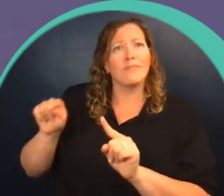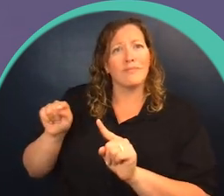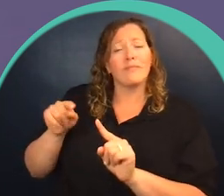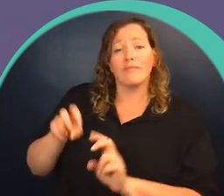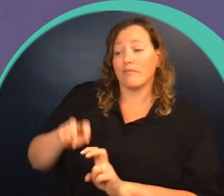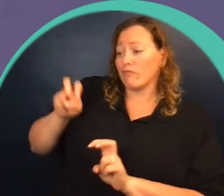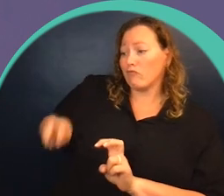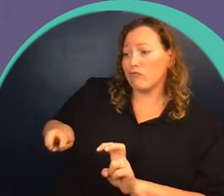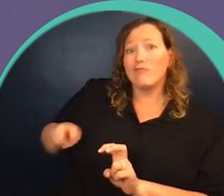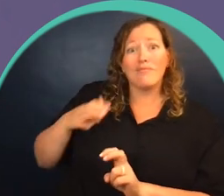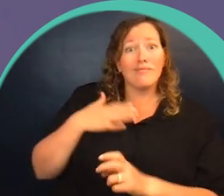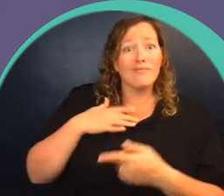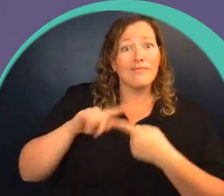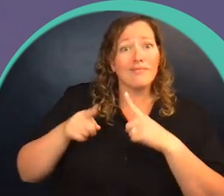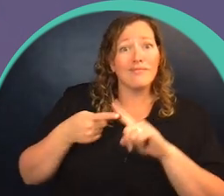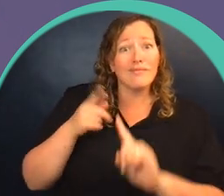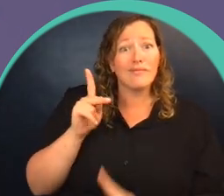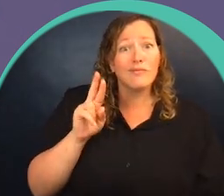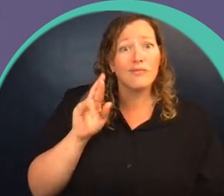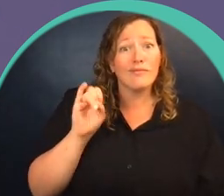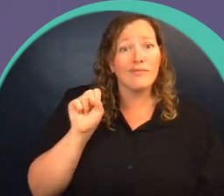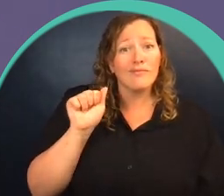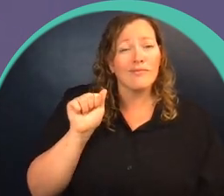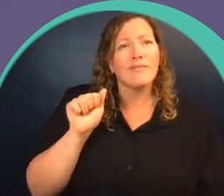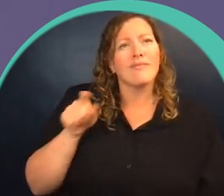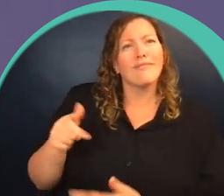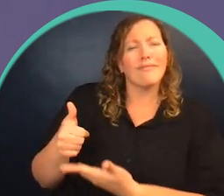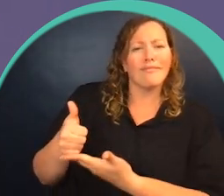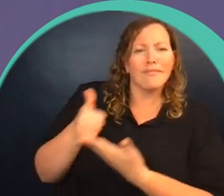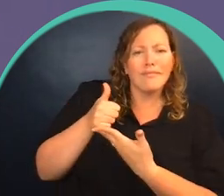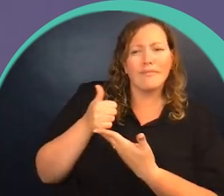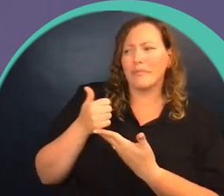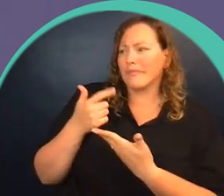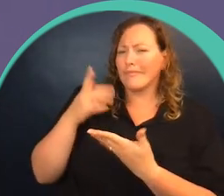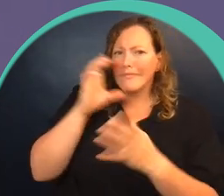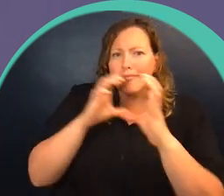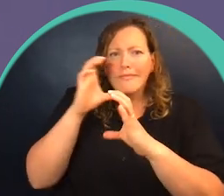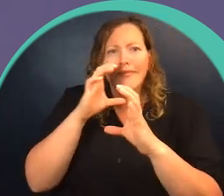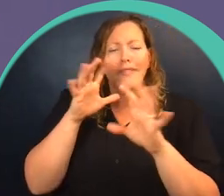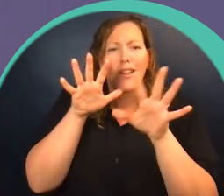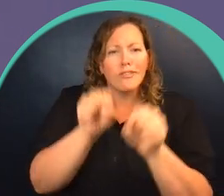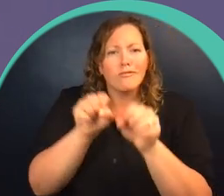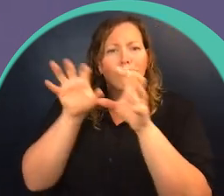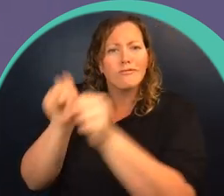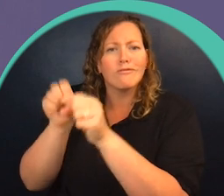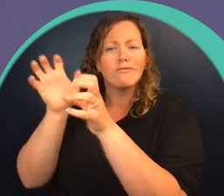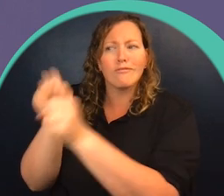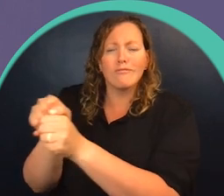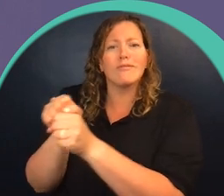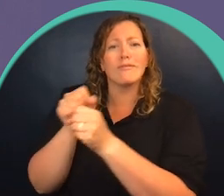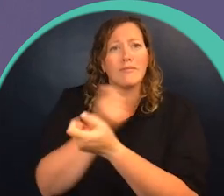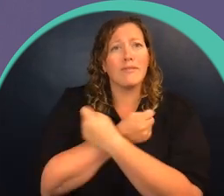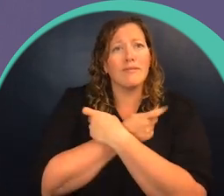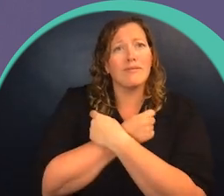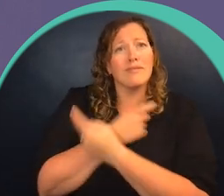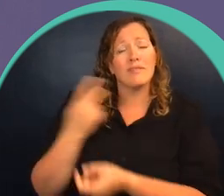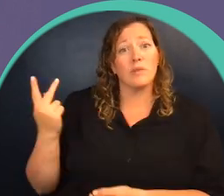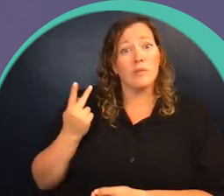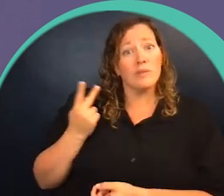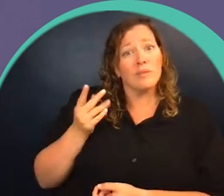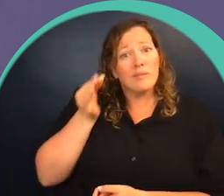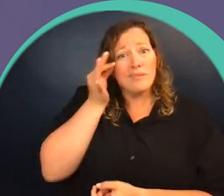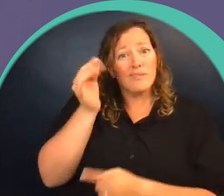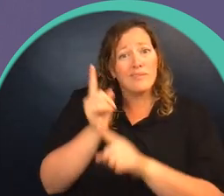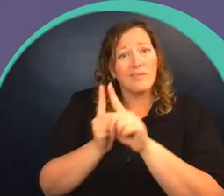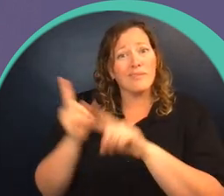Krista, my bat-catching partner in crime. She and I were now several hours into processing the 25 bats we had caught